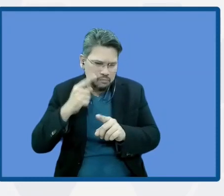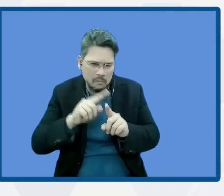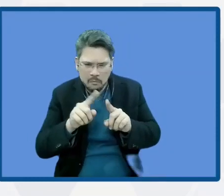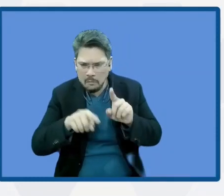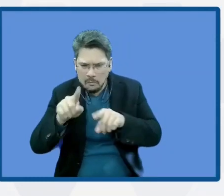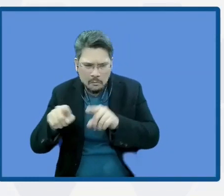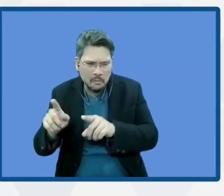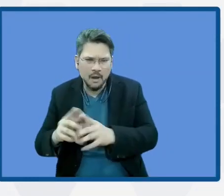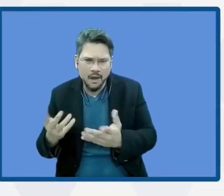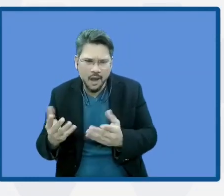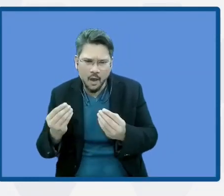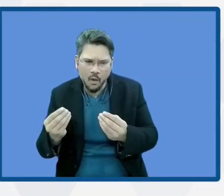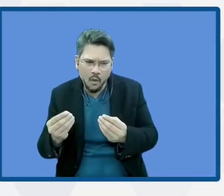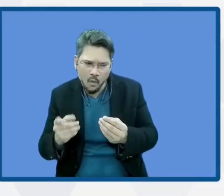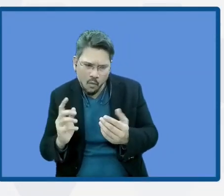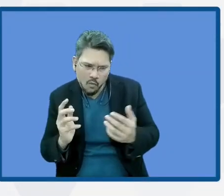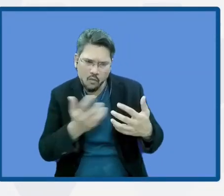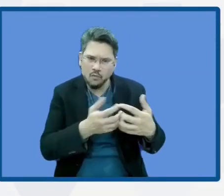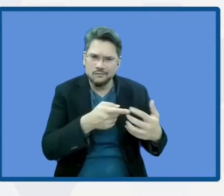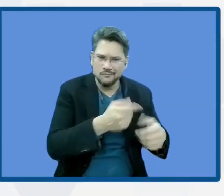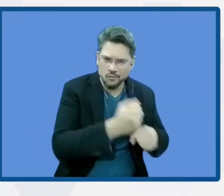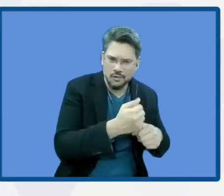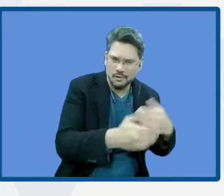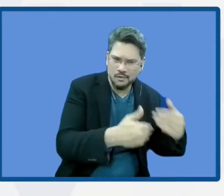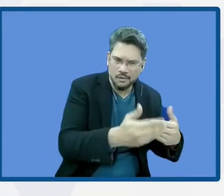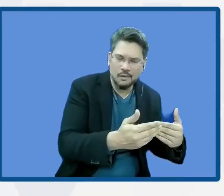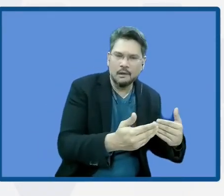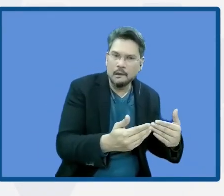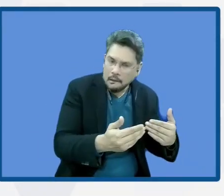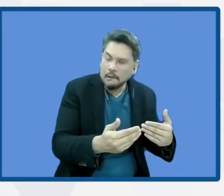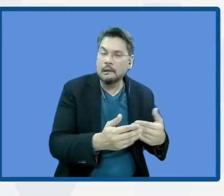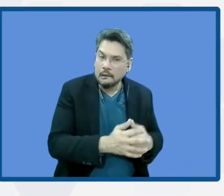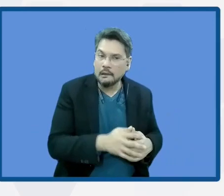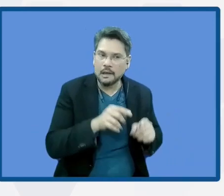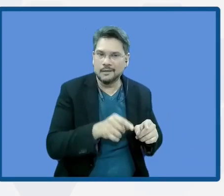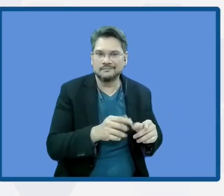is just because it is a requirement for financing.